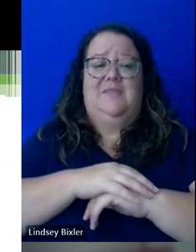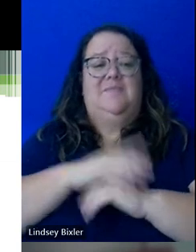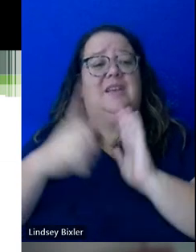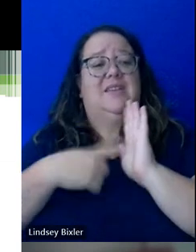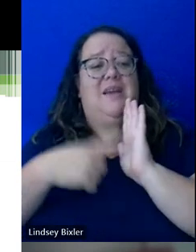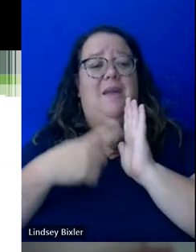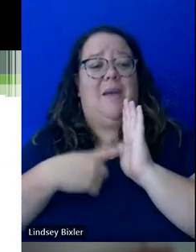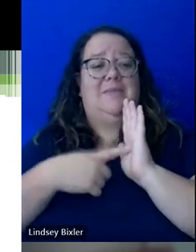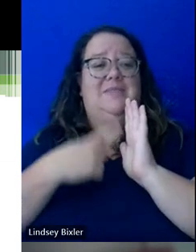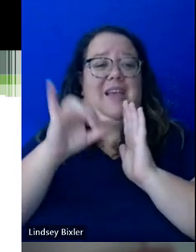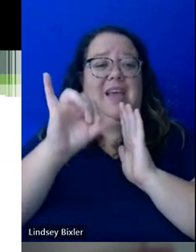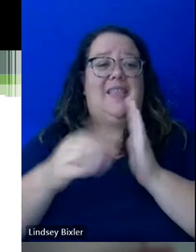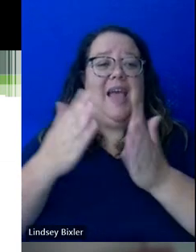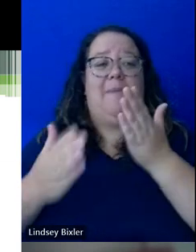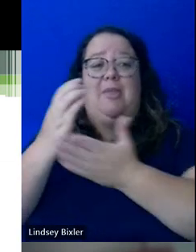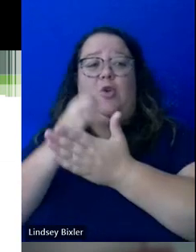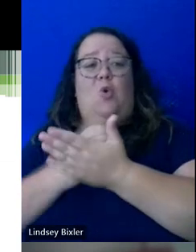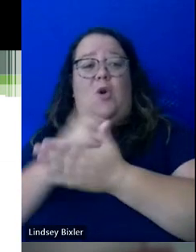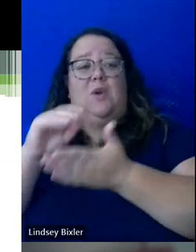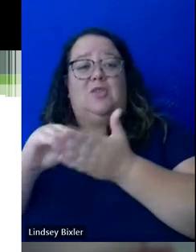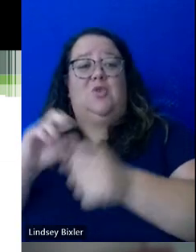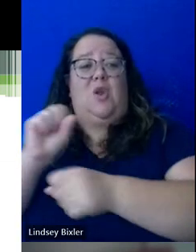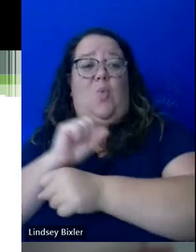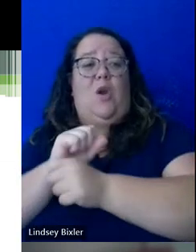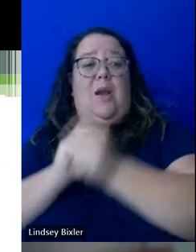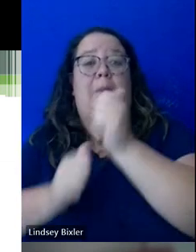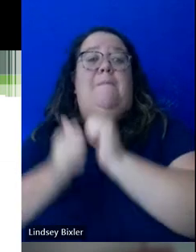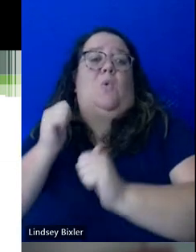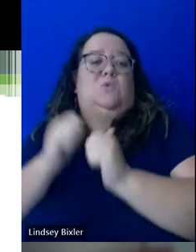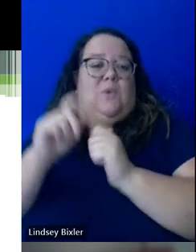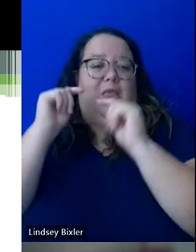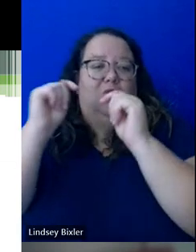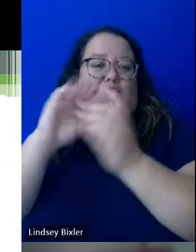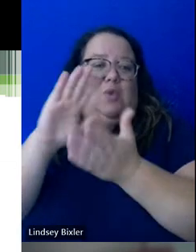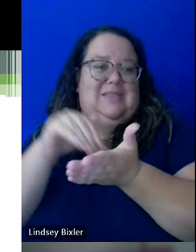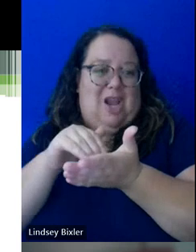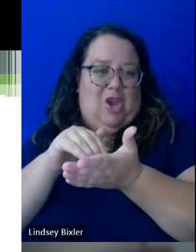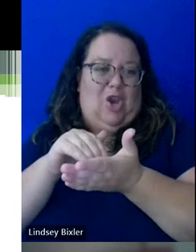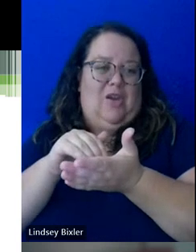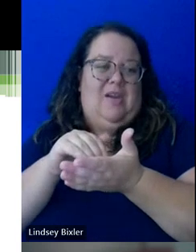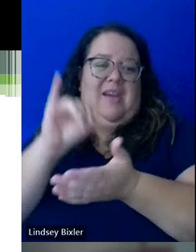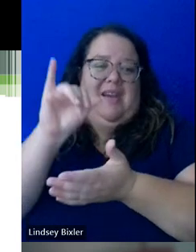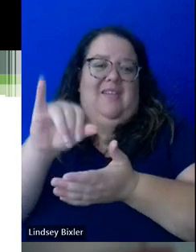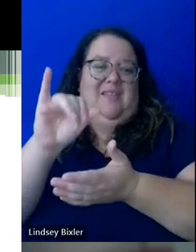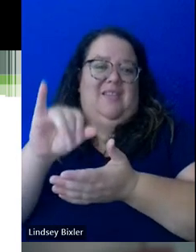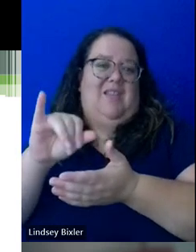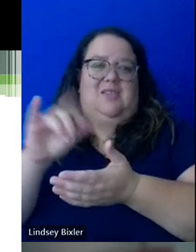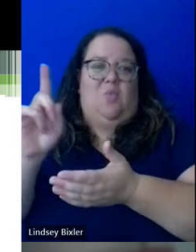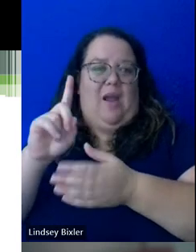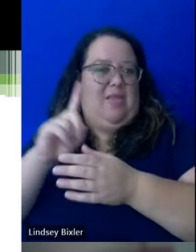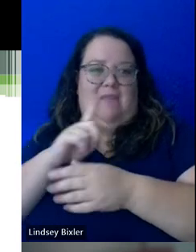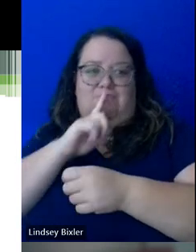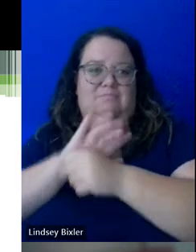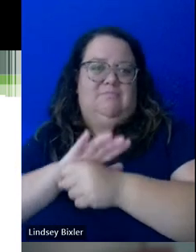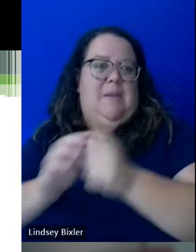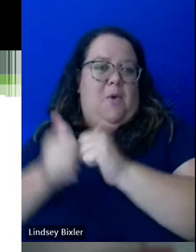that might be the course where the student has to, you know, work the most with the tutoring center on, and that's what they put their most, you know, time in the library